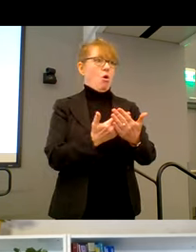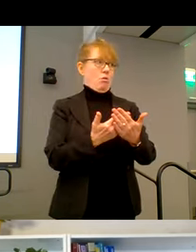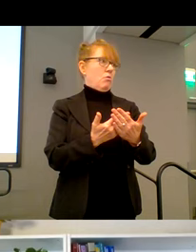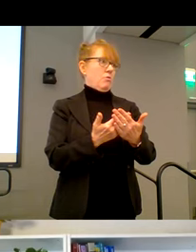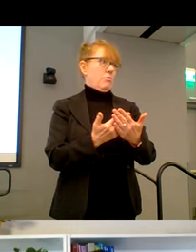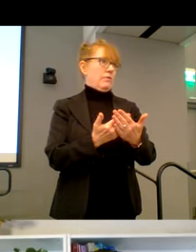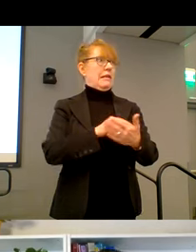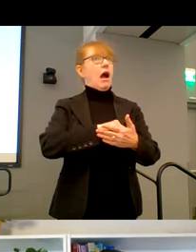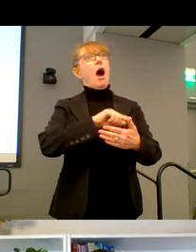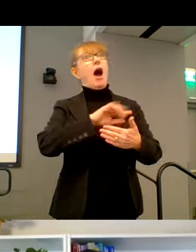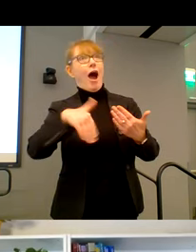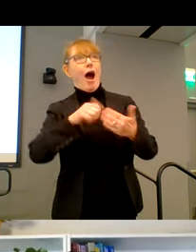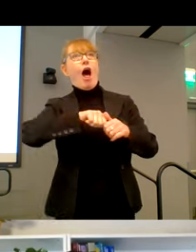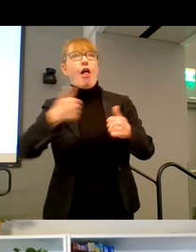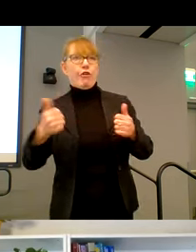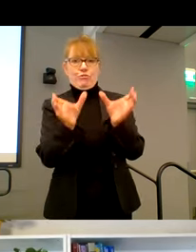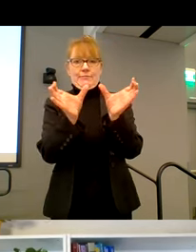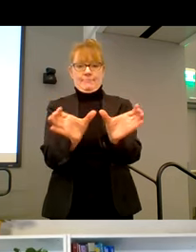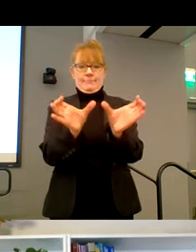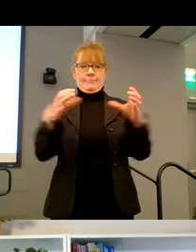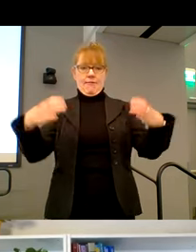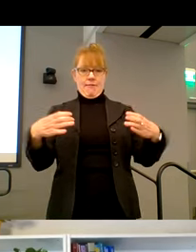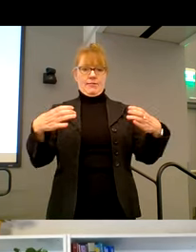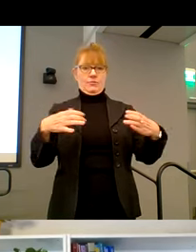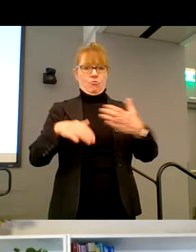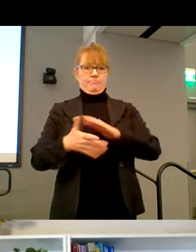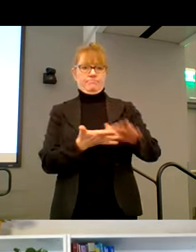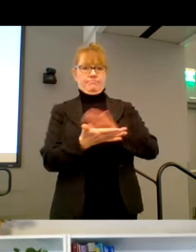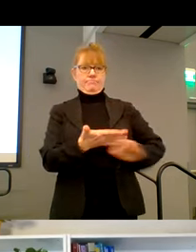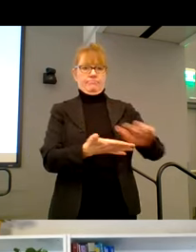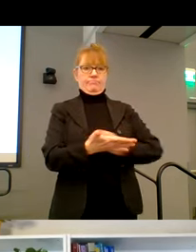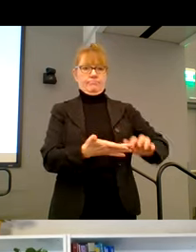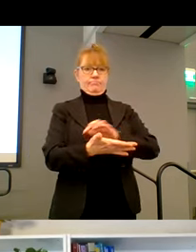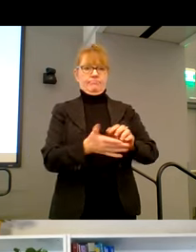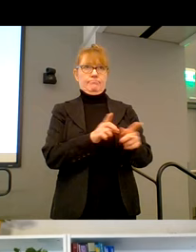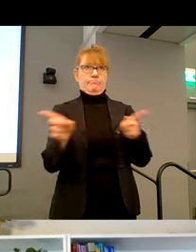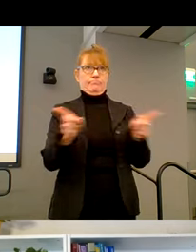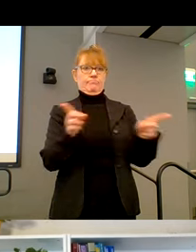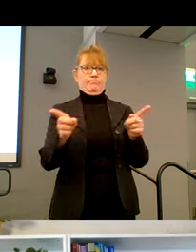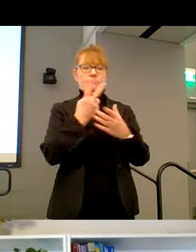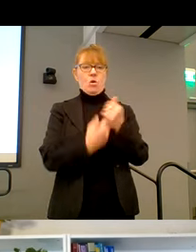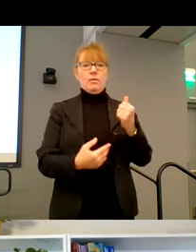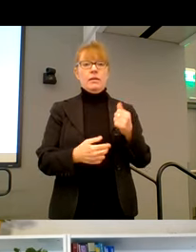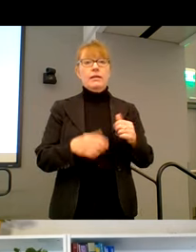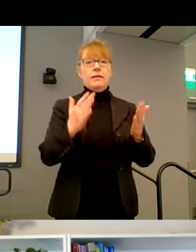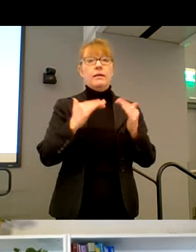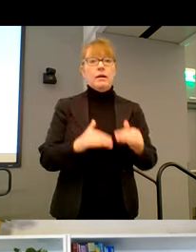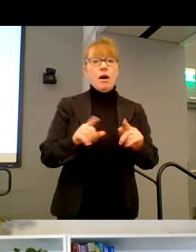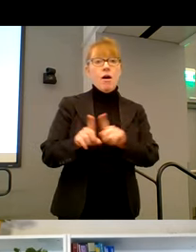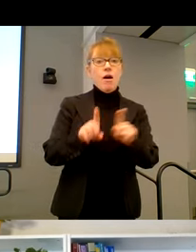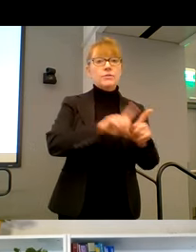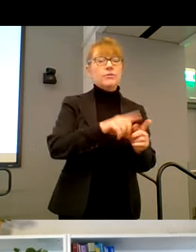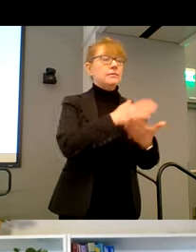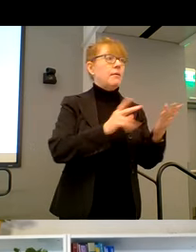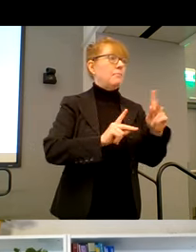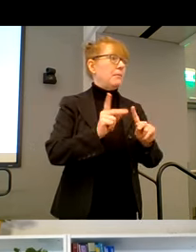sides controls. The other 3d printed solutions, uh, get to the idea that some people have difficulties grasping